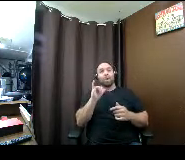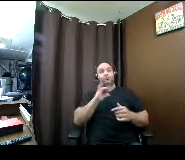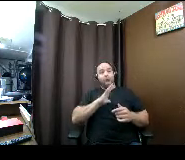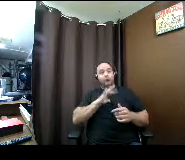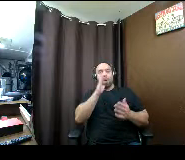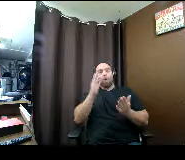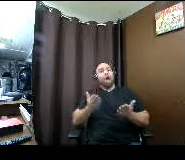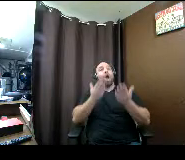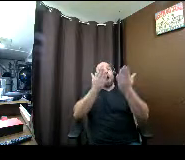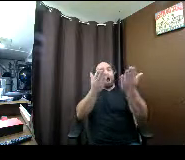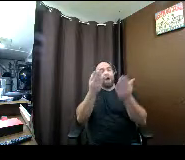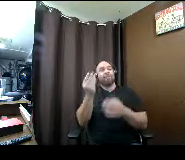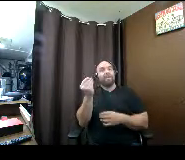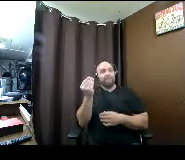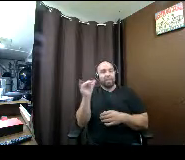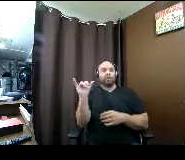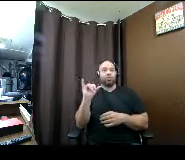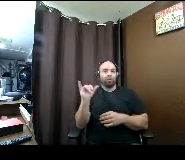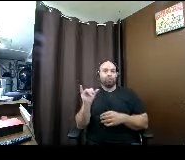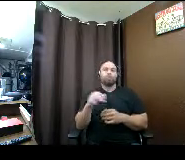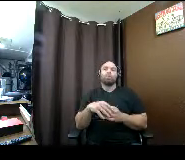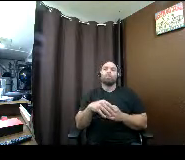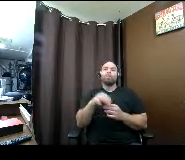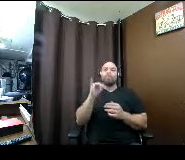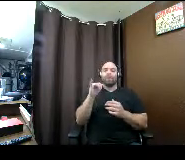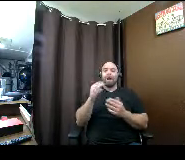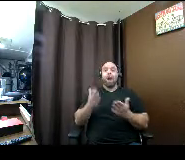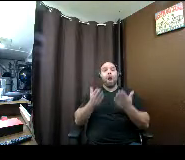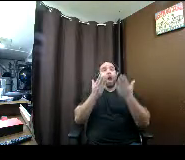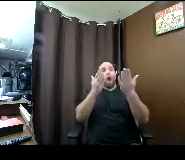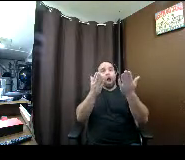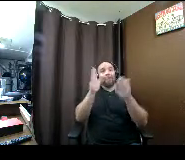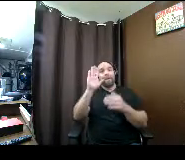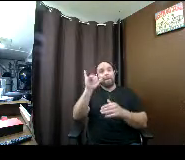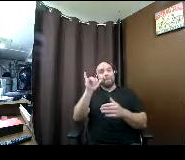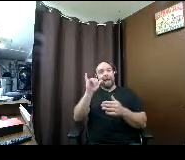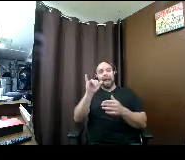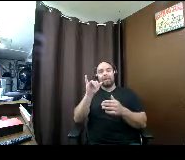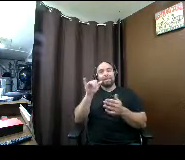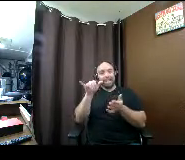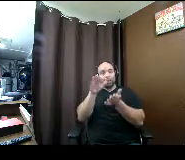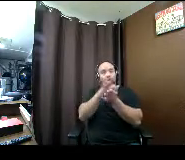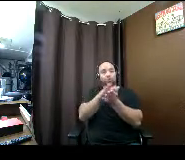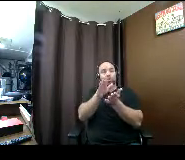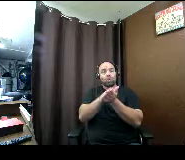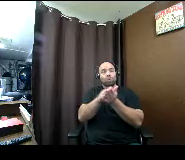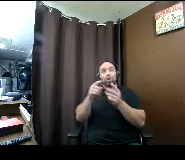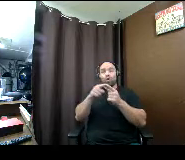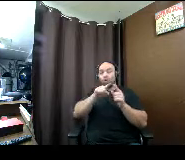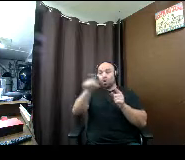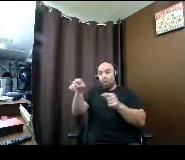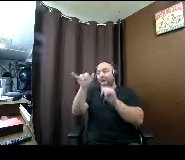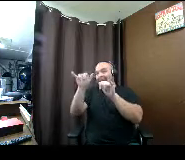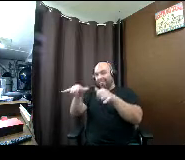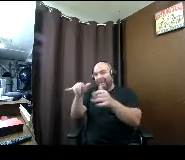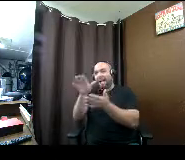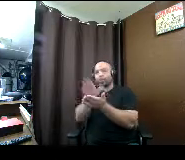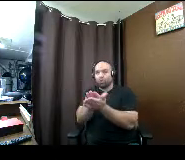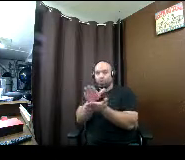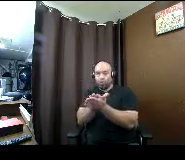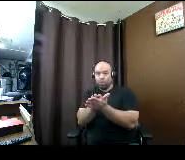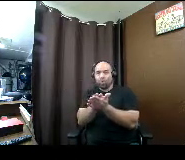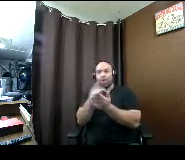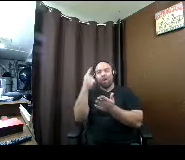funds those college funds are offered by a specific school to go to that school so for